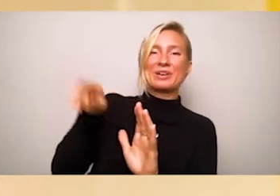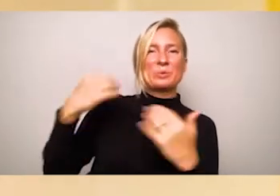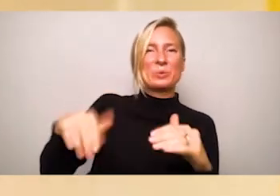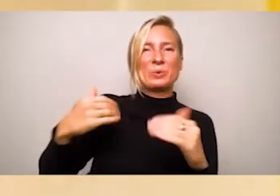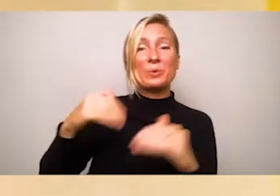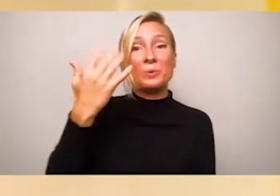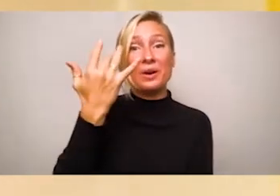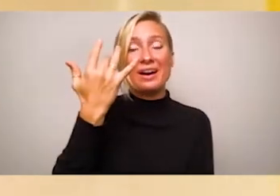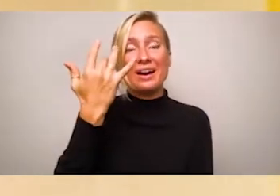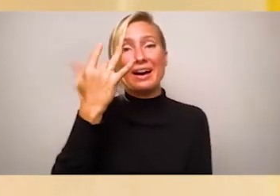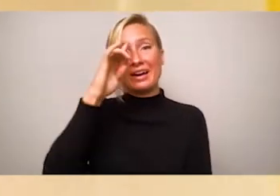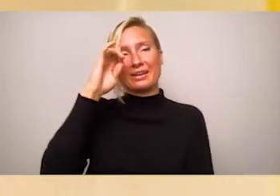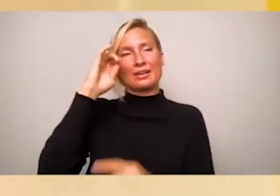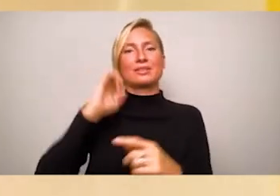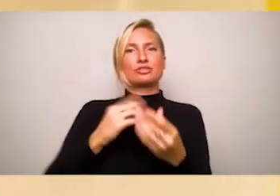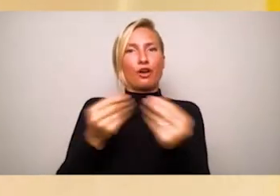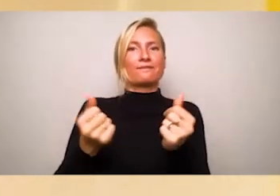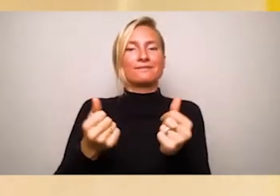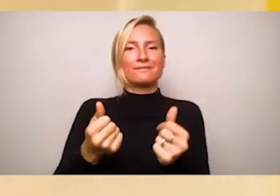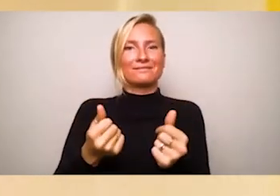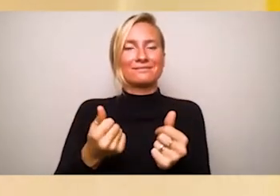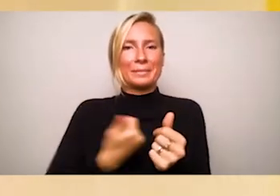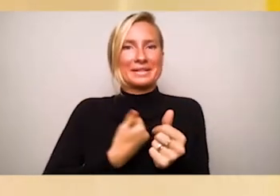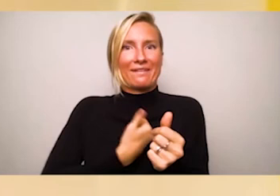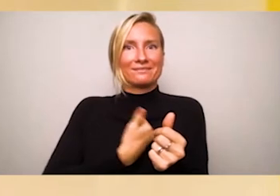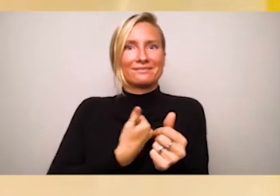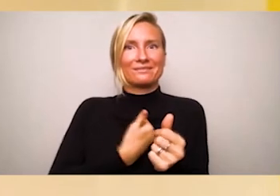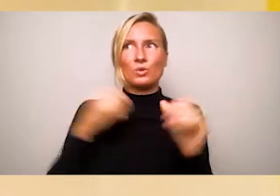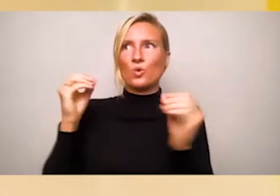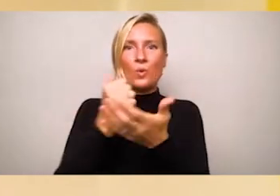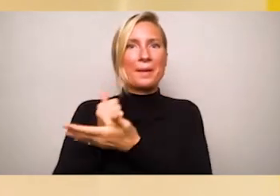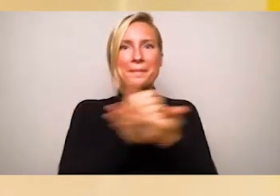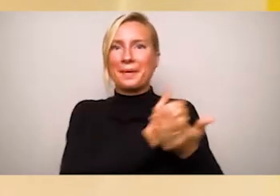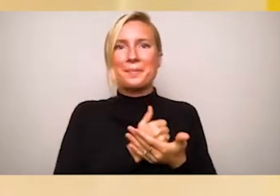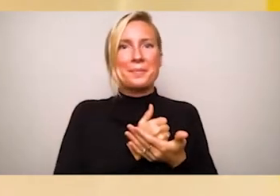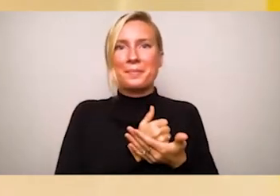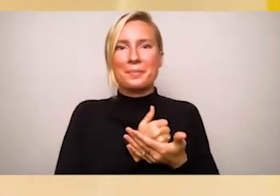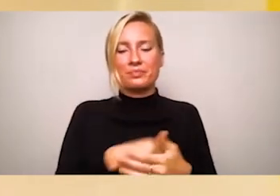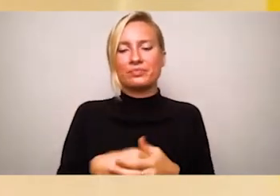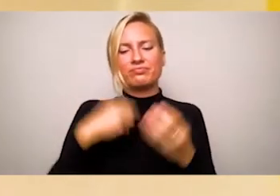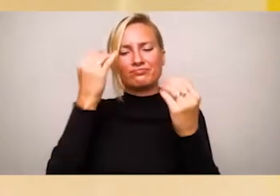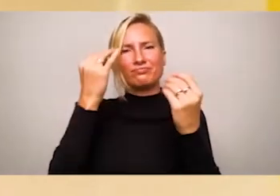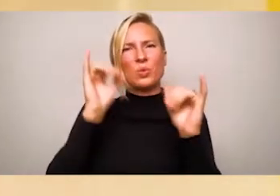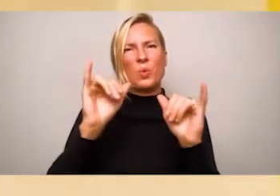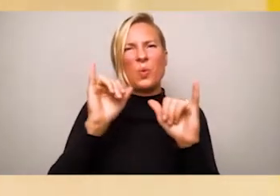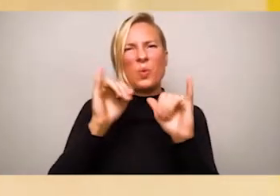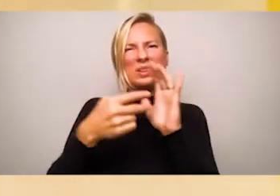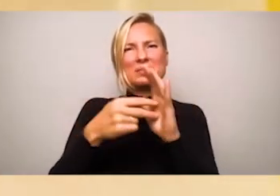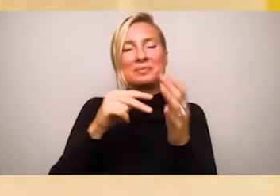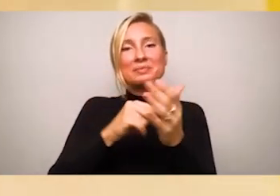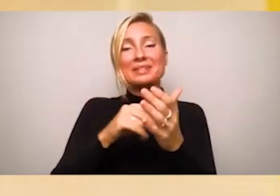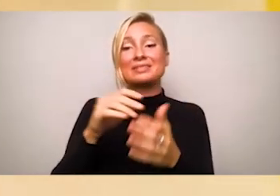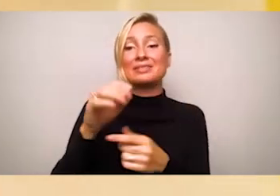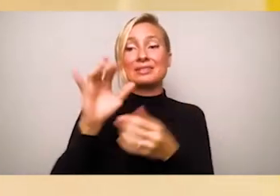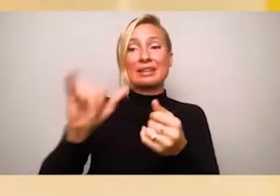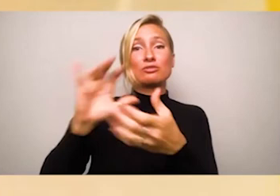of my youth, the answer was obvious to me. The rarer a story is, the more precious it